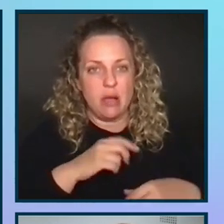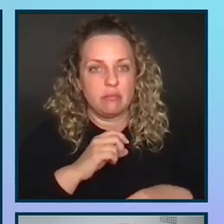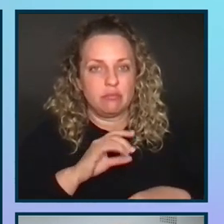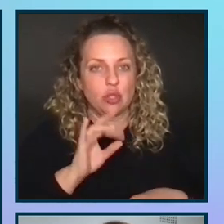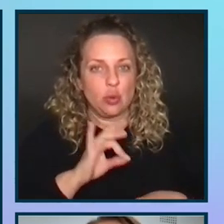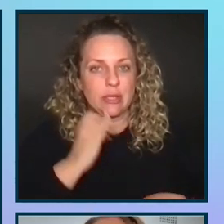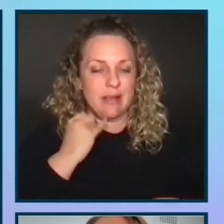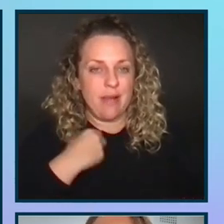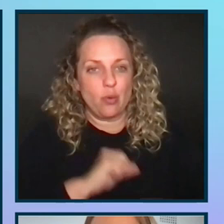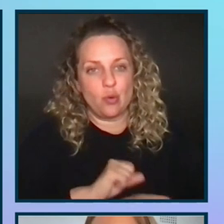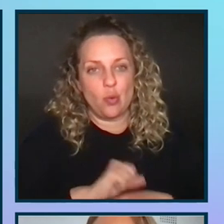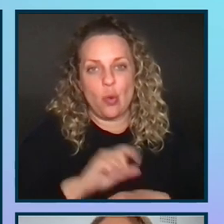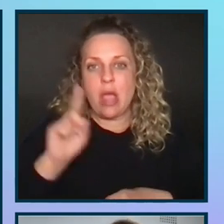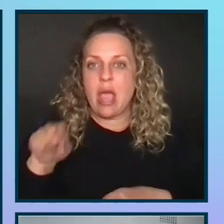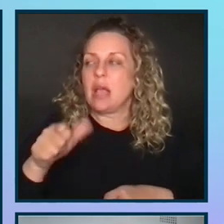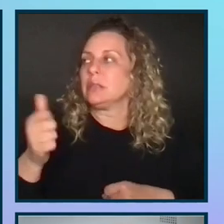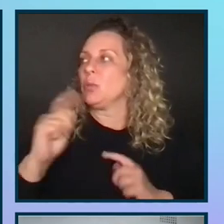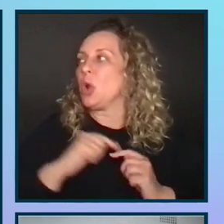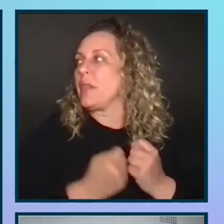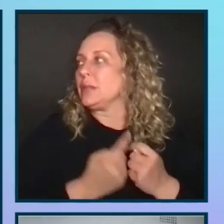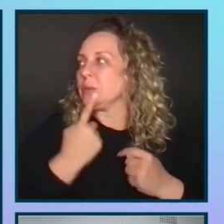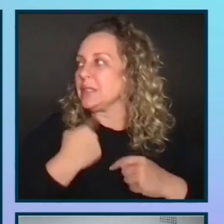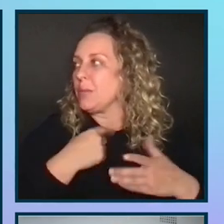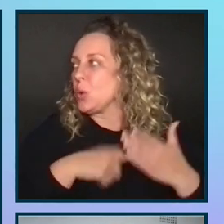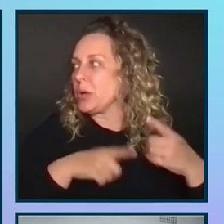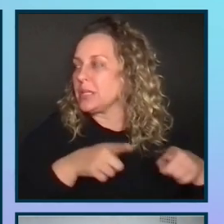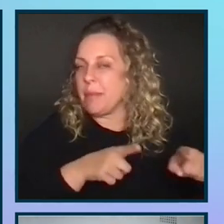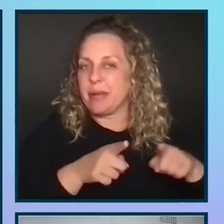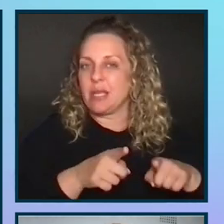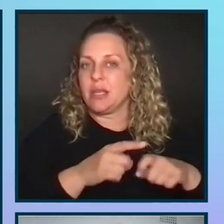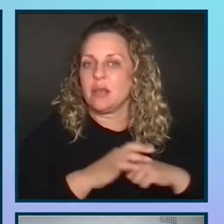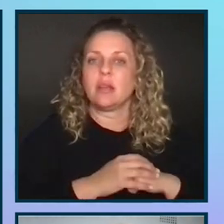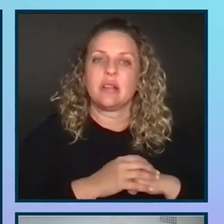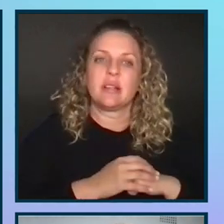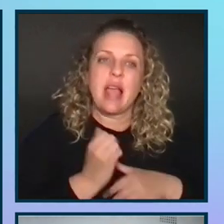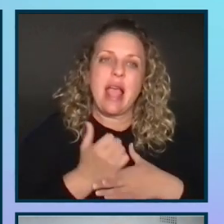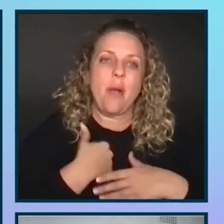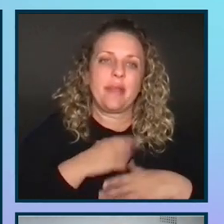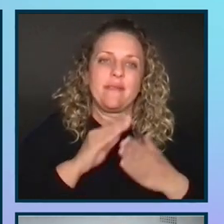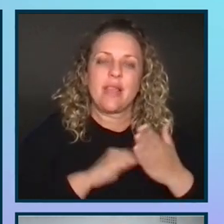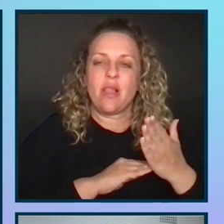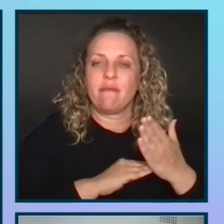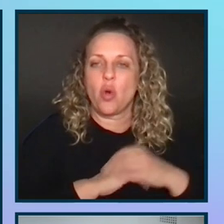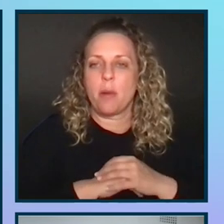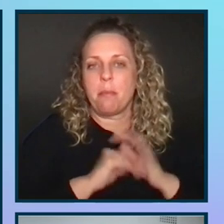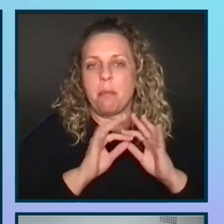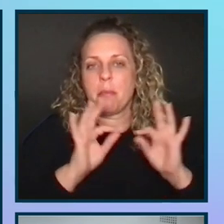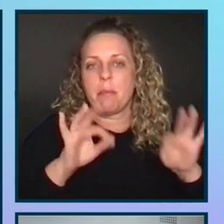I would have to ask someone else on my team to tell me what is happening and help me fill in the form.